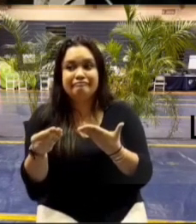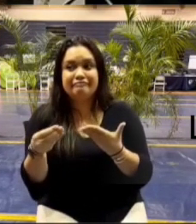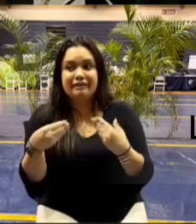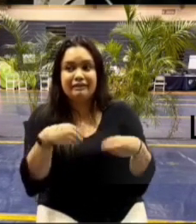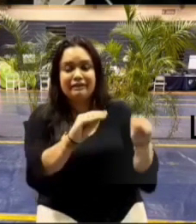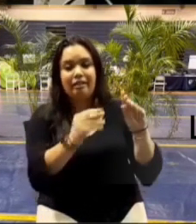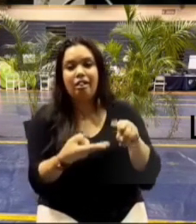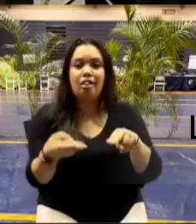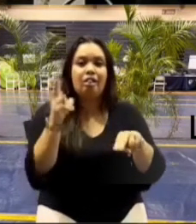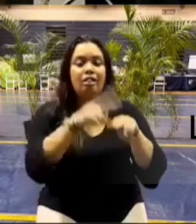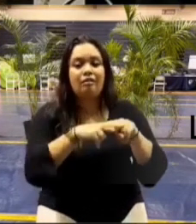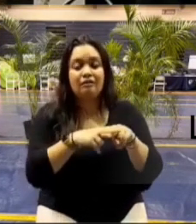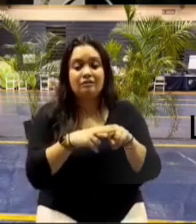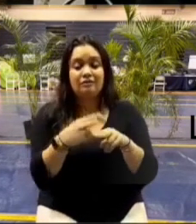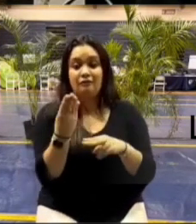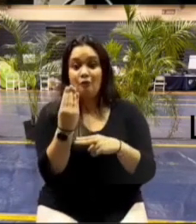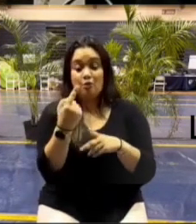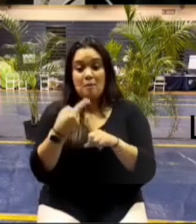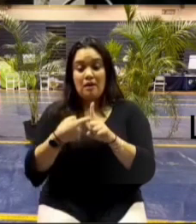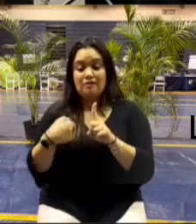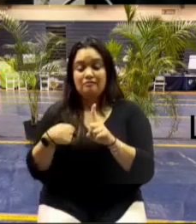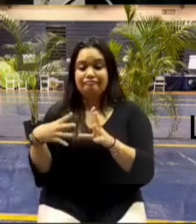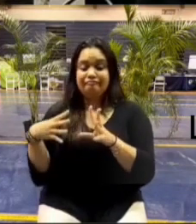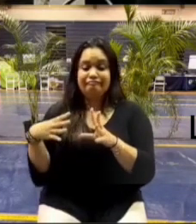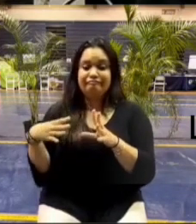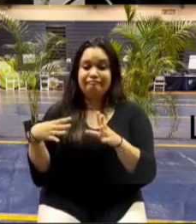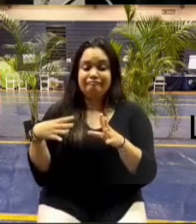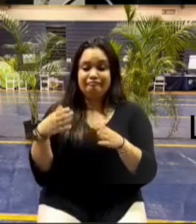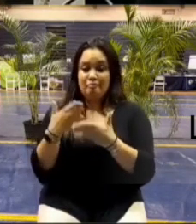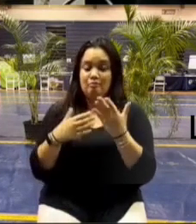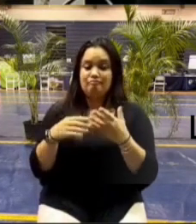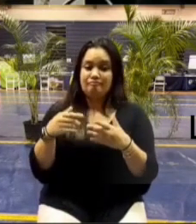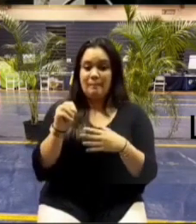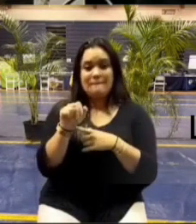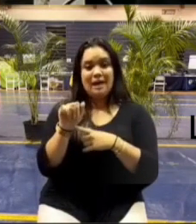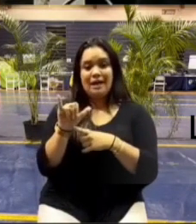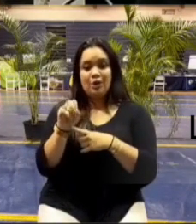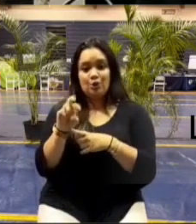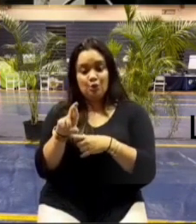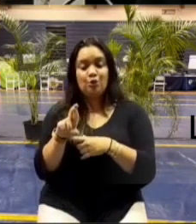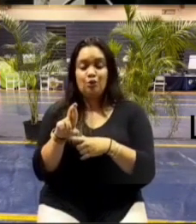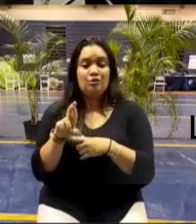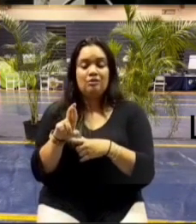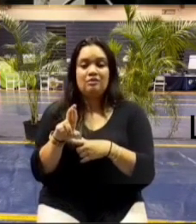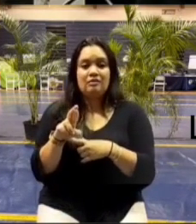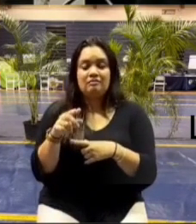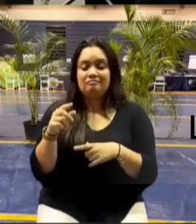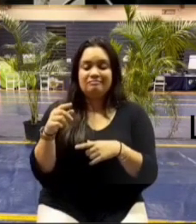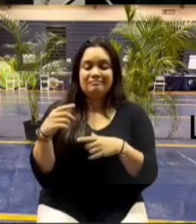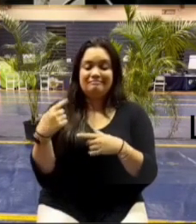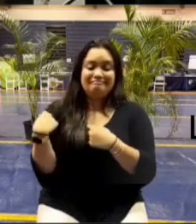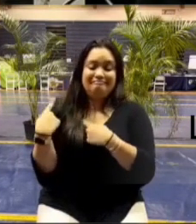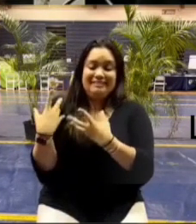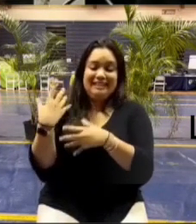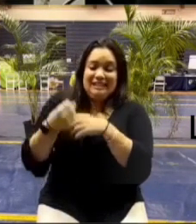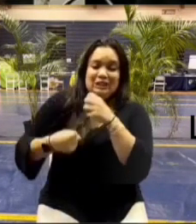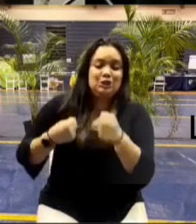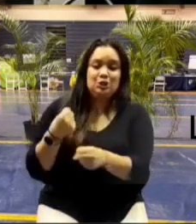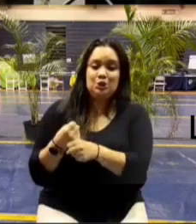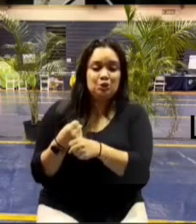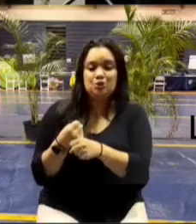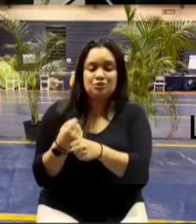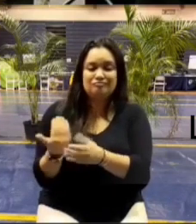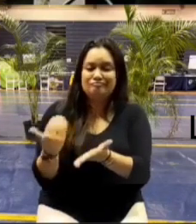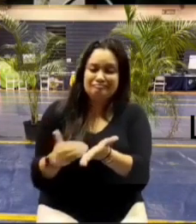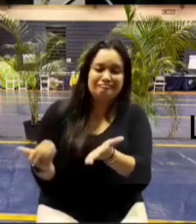in the 14 months that i've been part of administration but this has been going on for years our pattern so